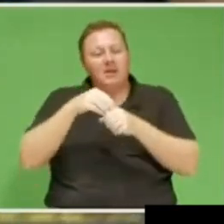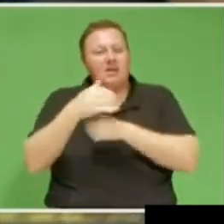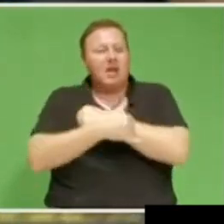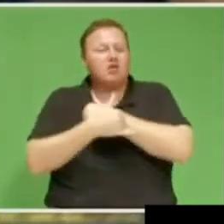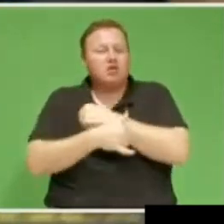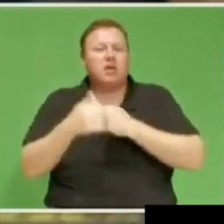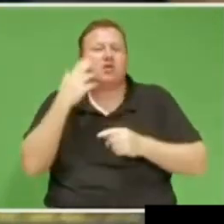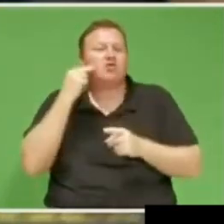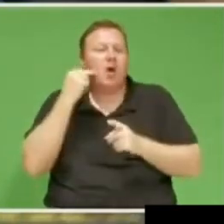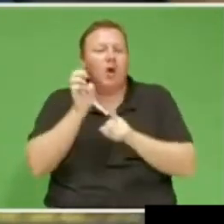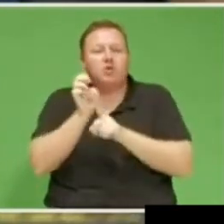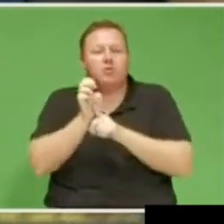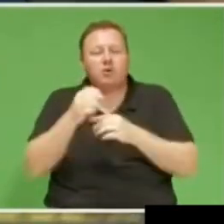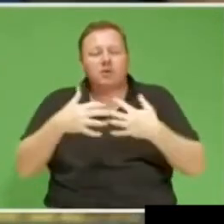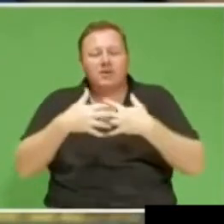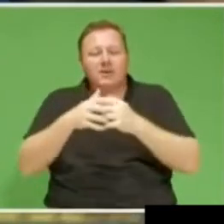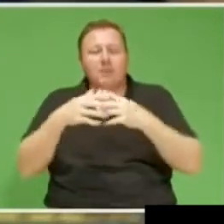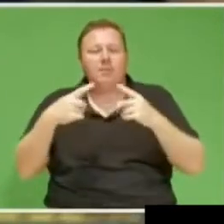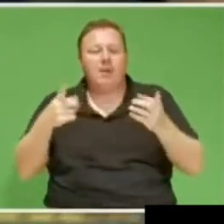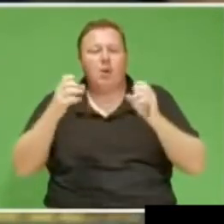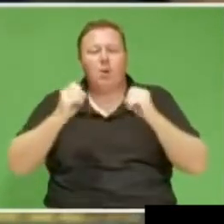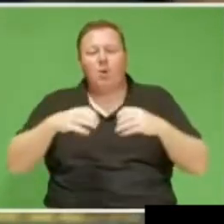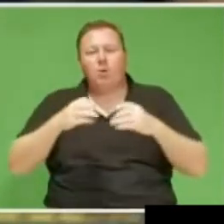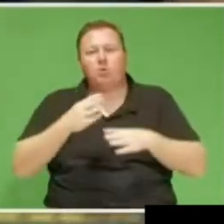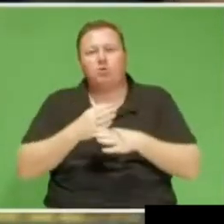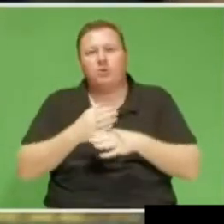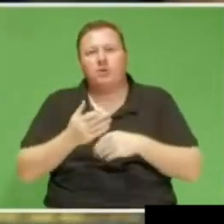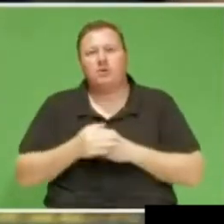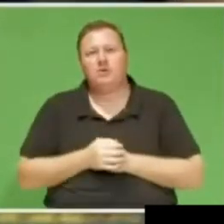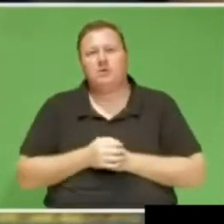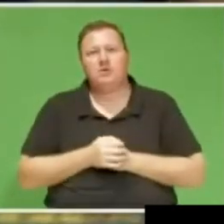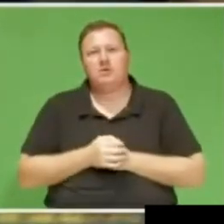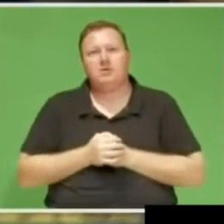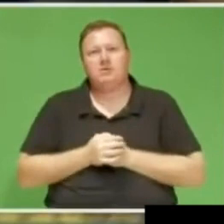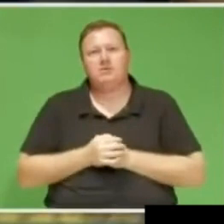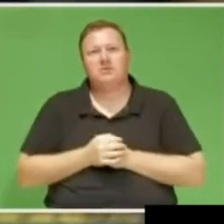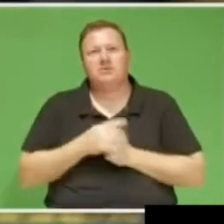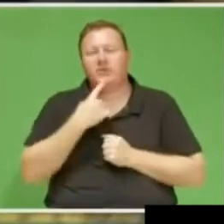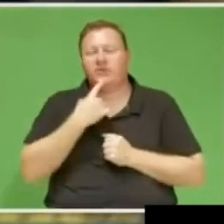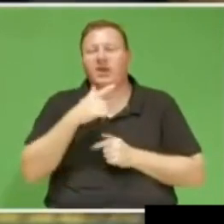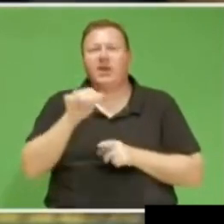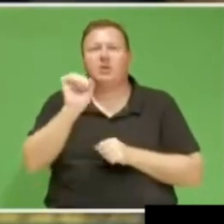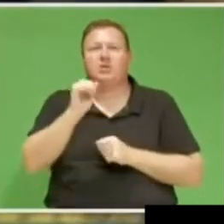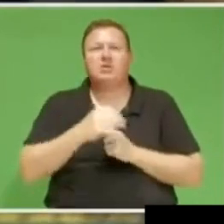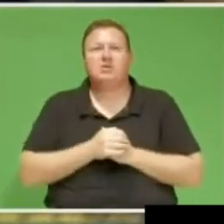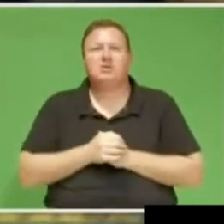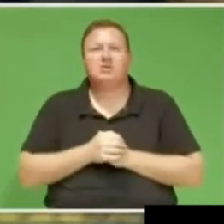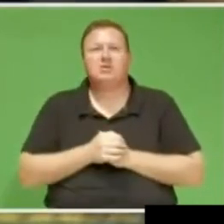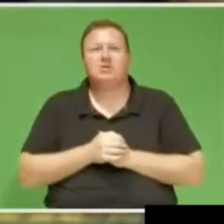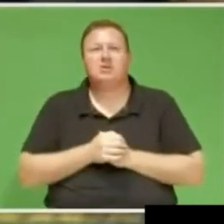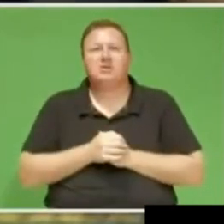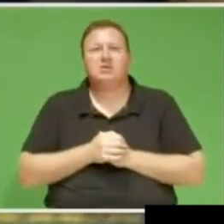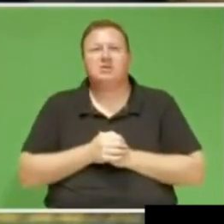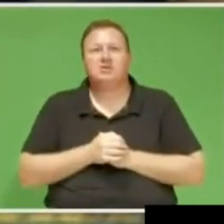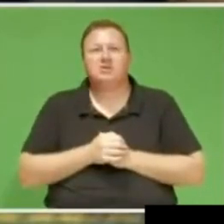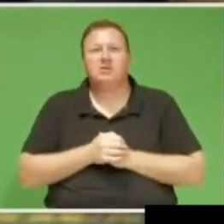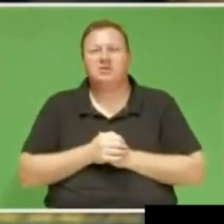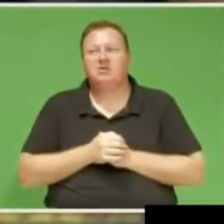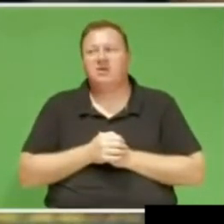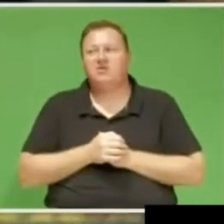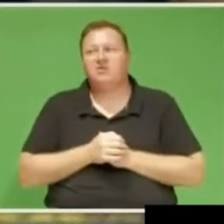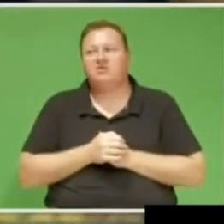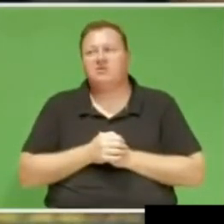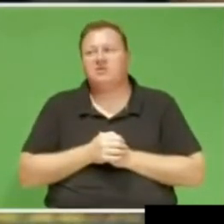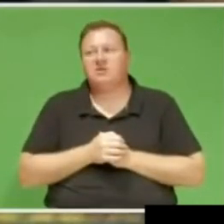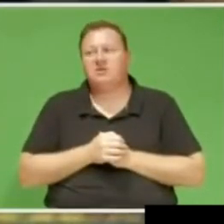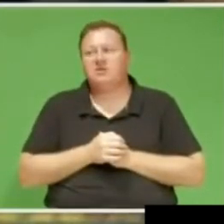president mr. president la reba shaggy boy never tell a dp la bala fad see liba camo so mail and I look so